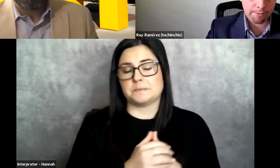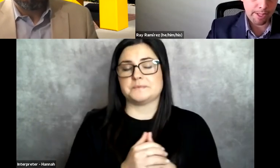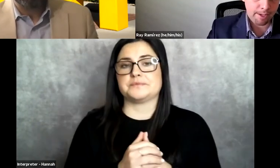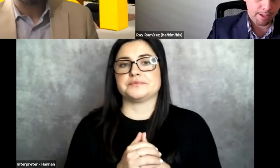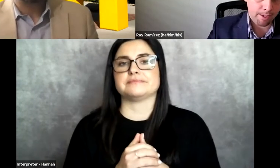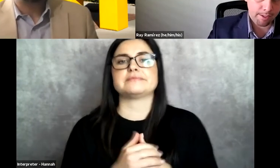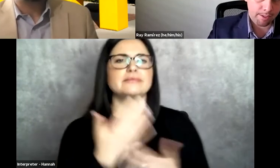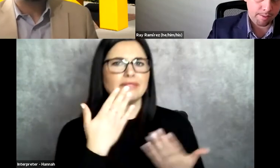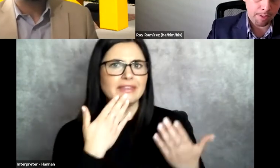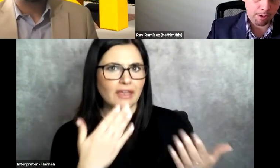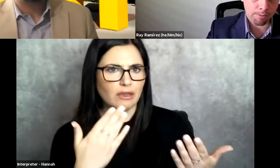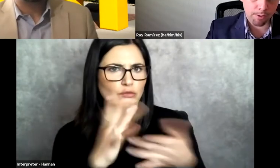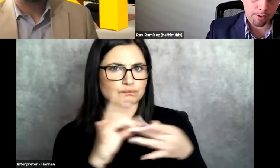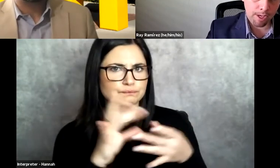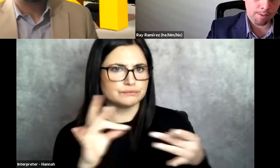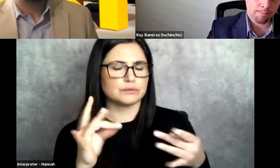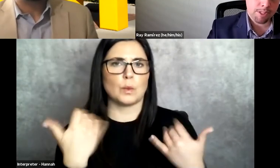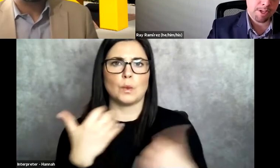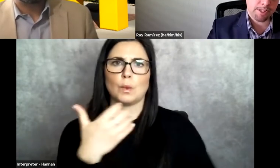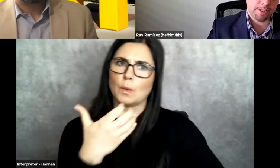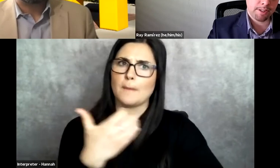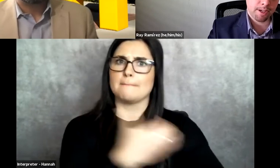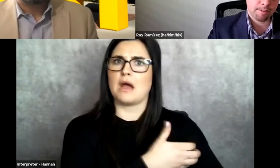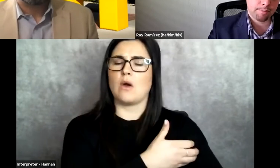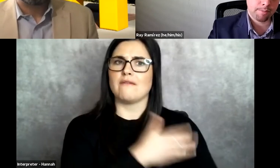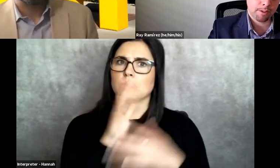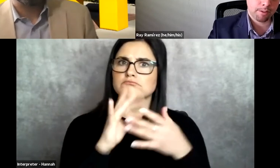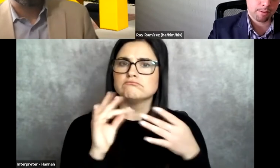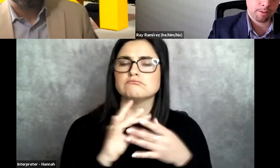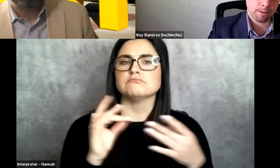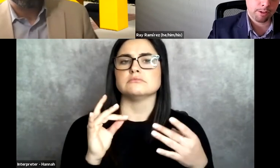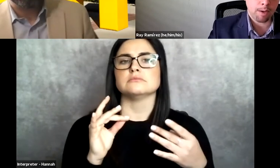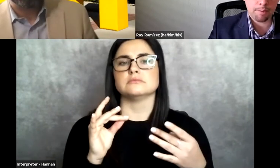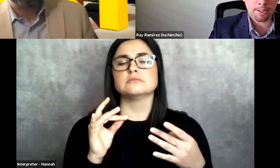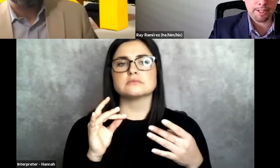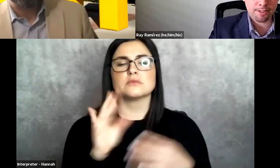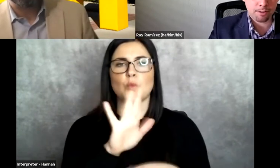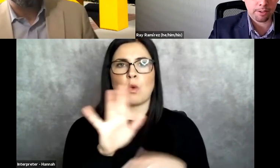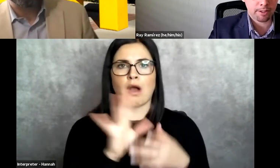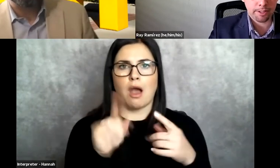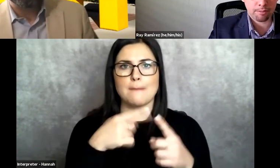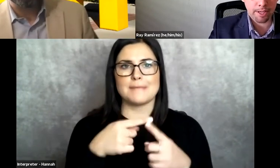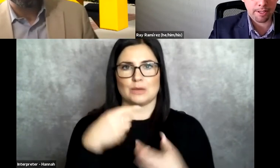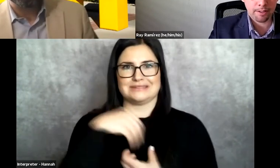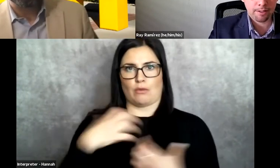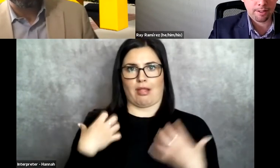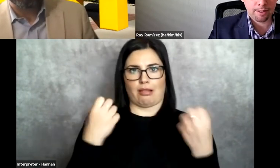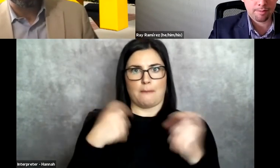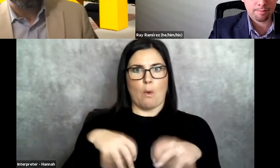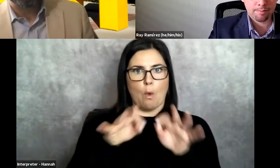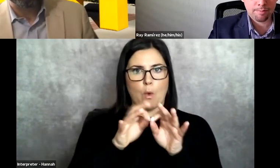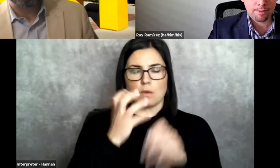Thank you for that. Powerful, especially your comment about the internal healing, right?